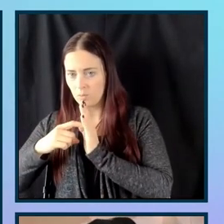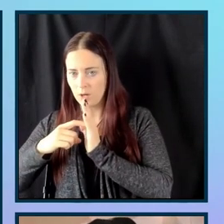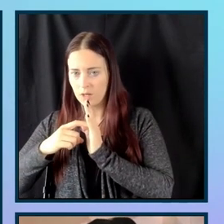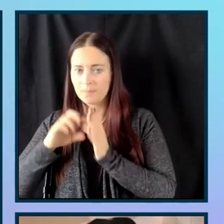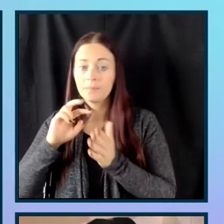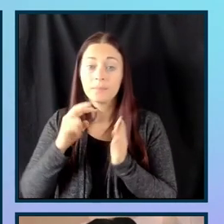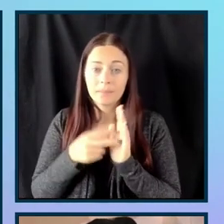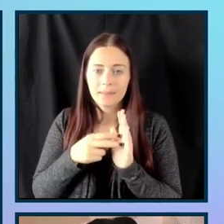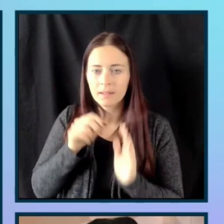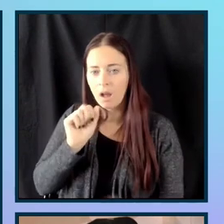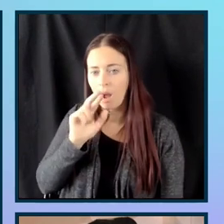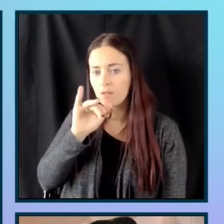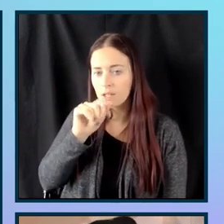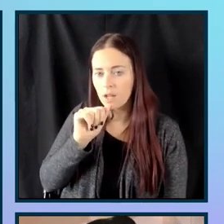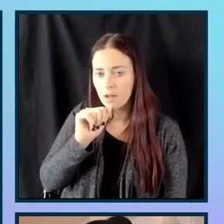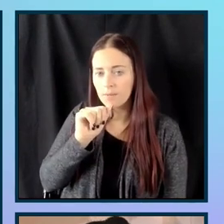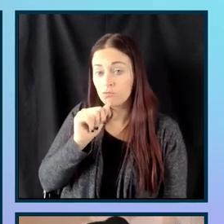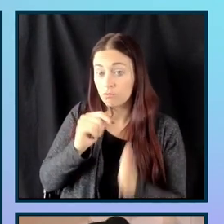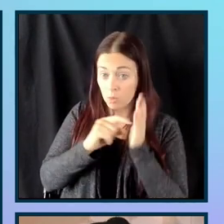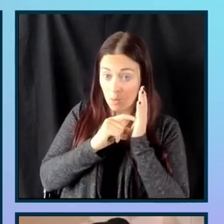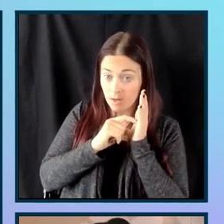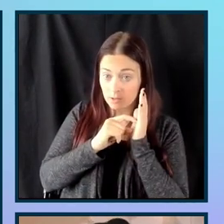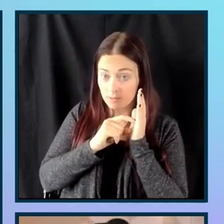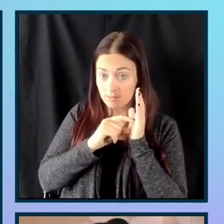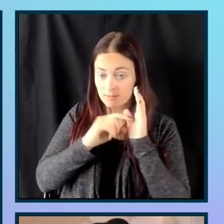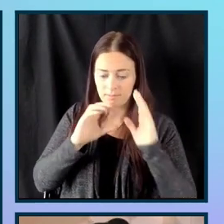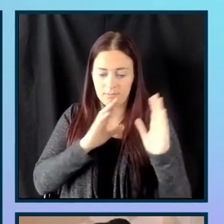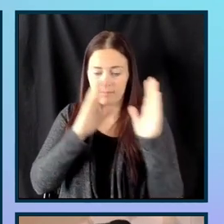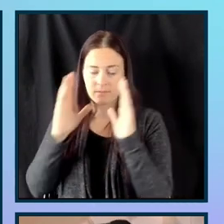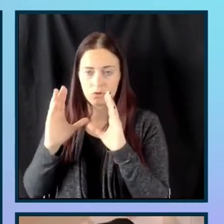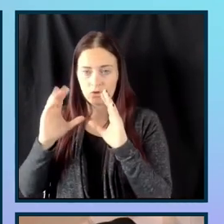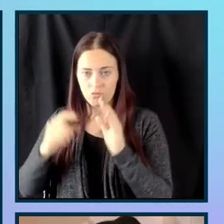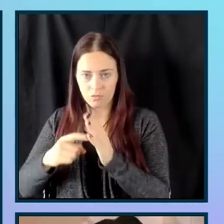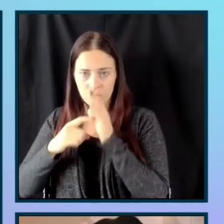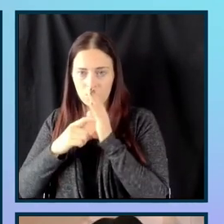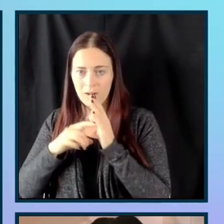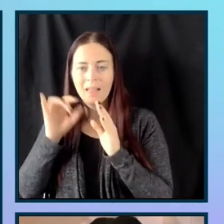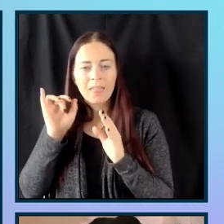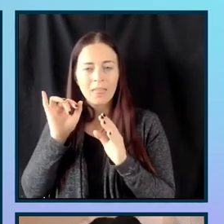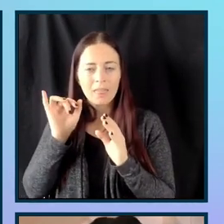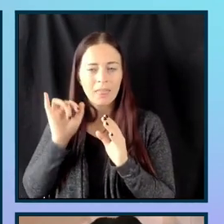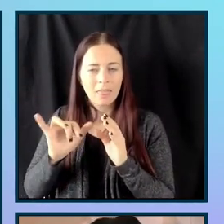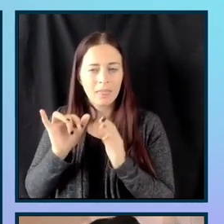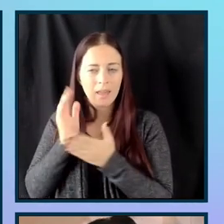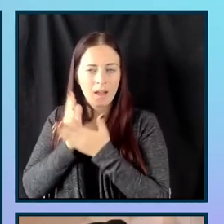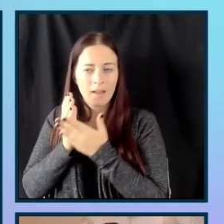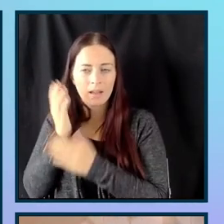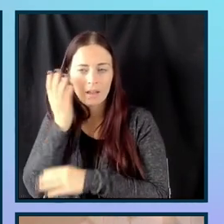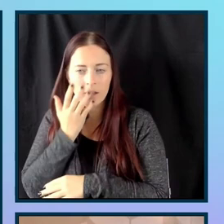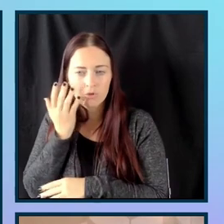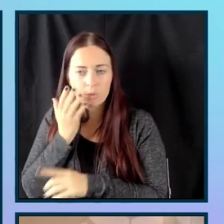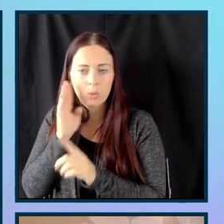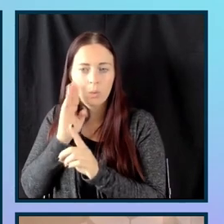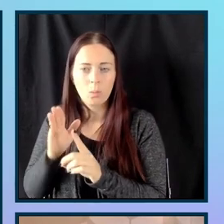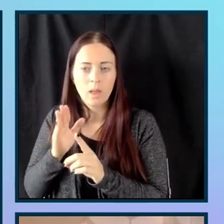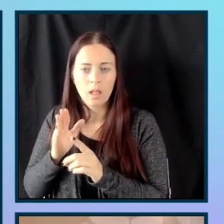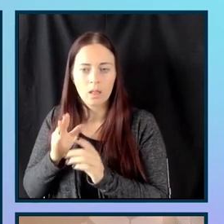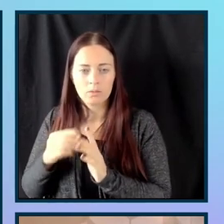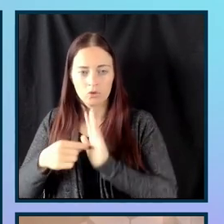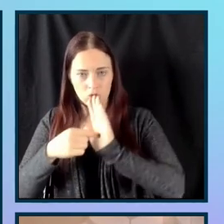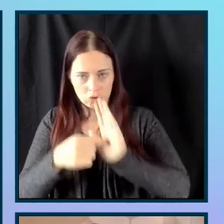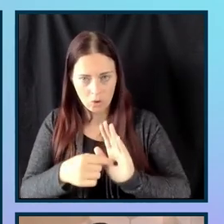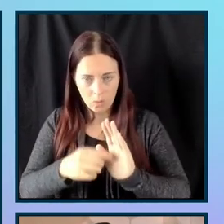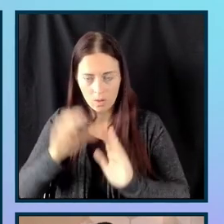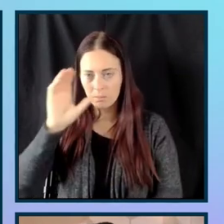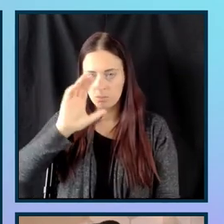aria required and required, that will kind of have the required attribute will kind of enable some of the browser's